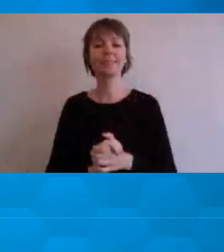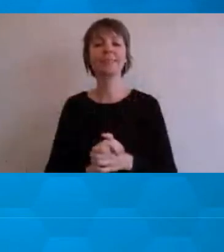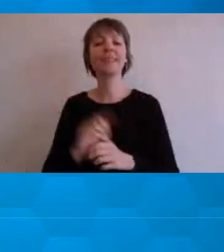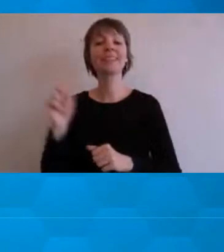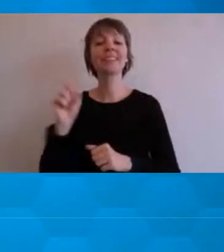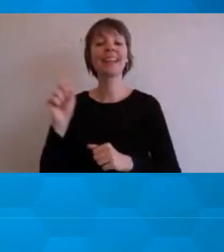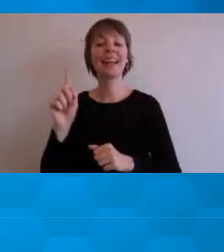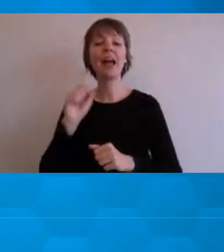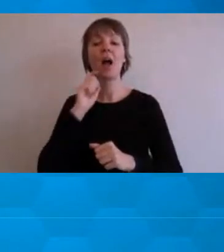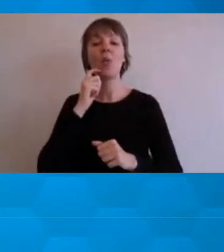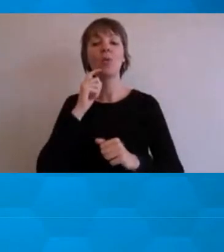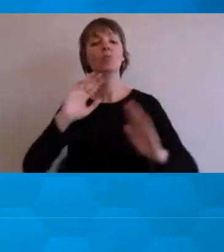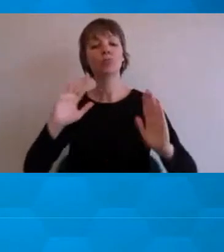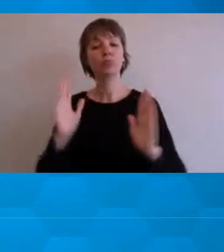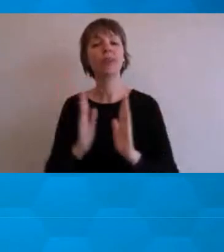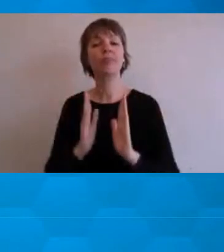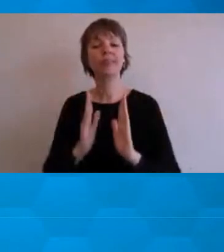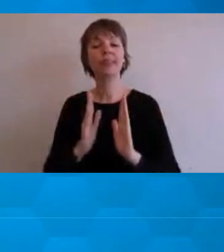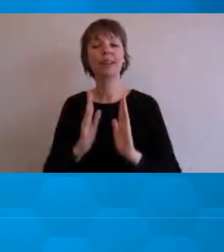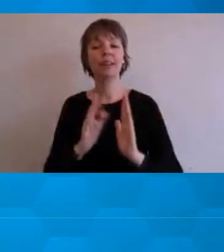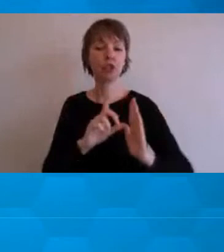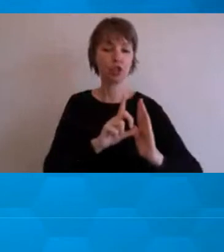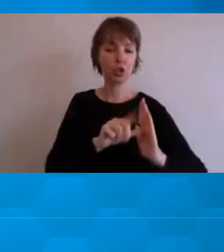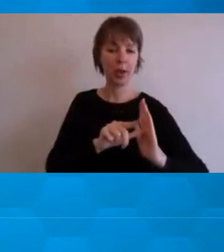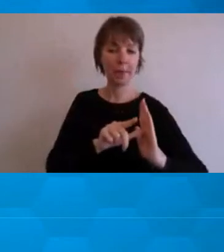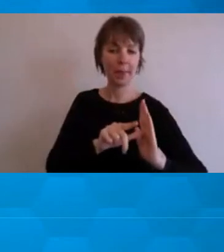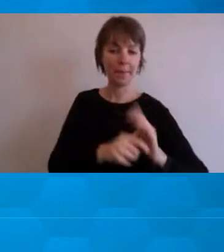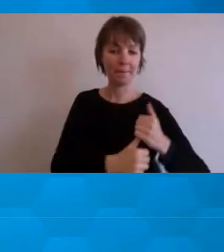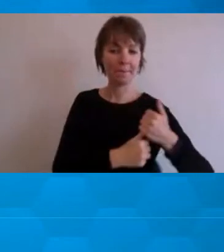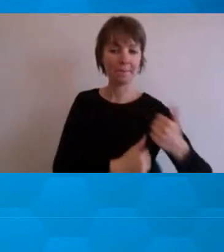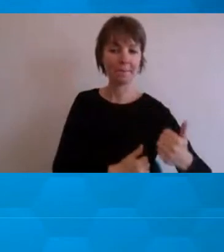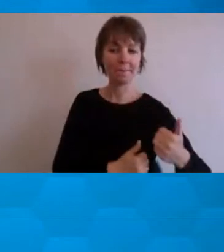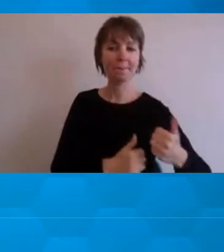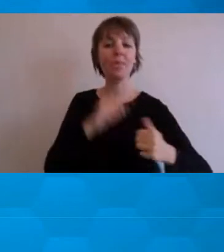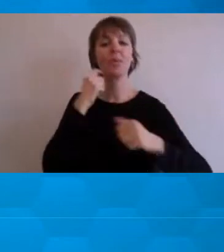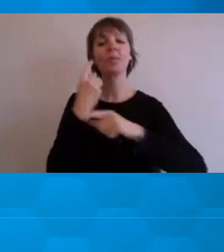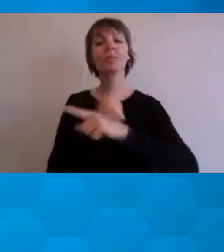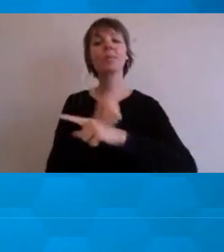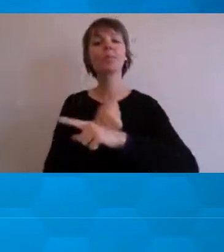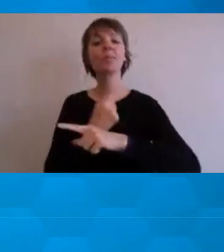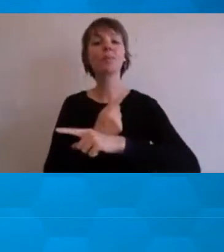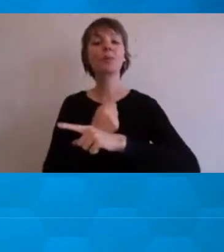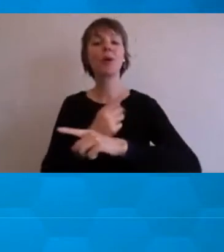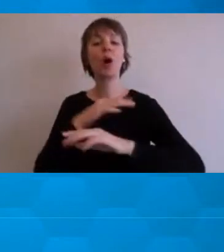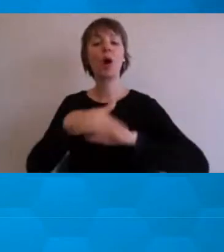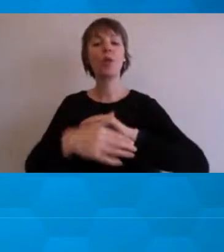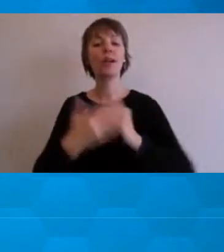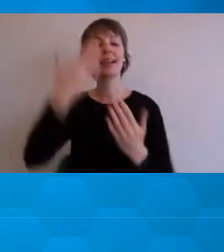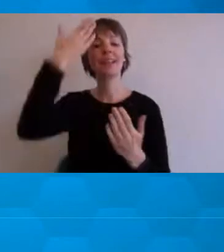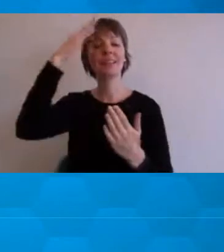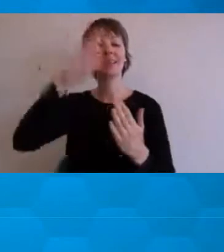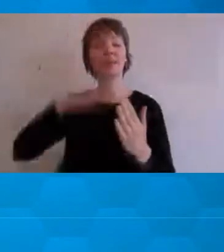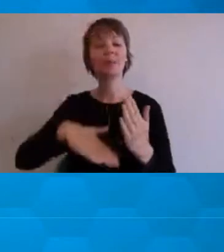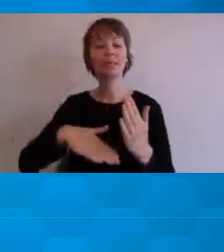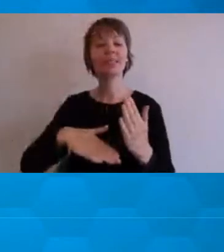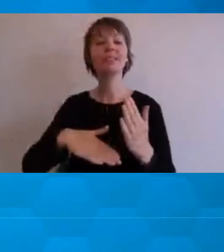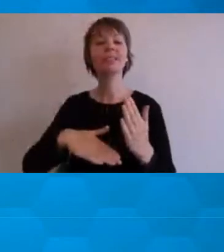briefly, let me put my timer on. There we go. To talk to you briefly about an experience that